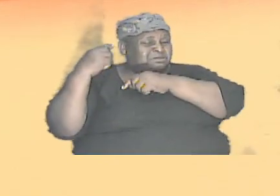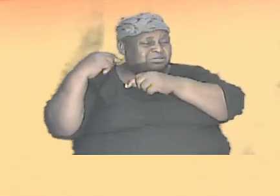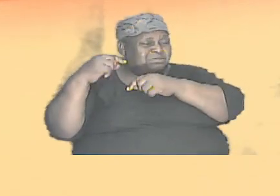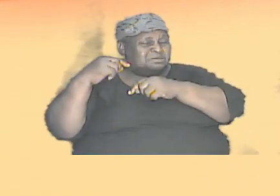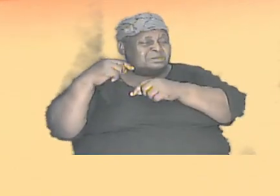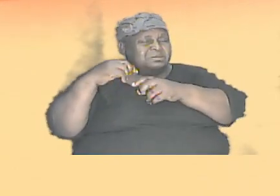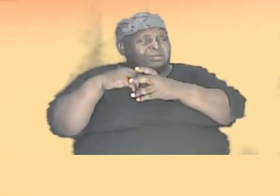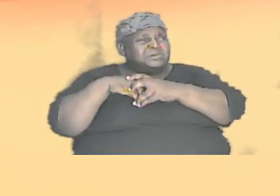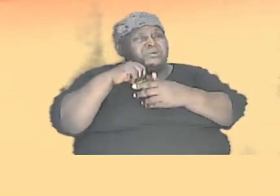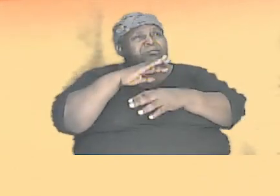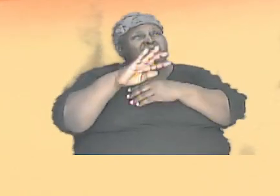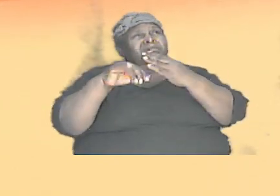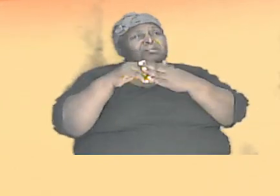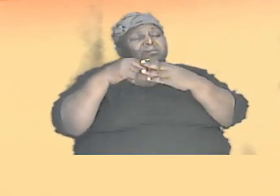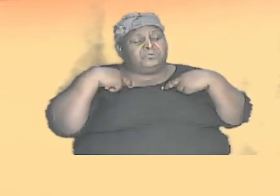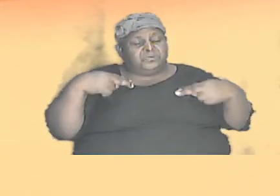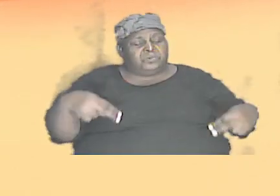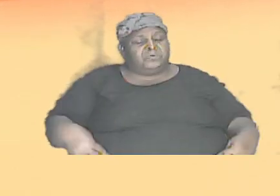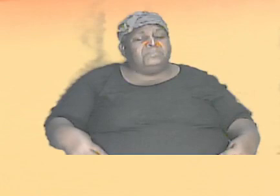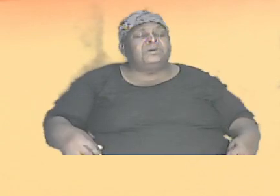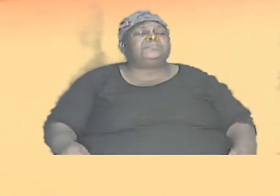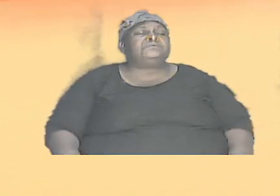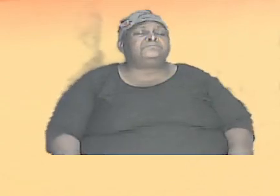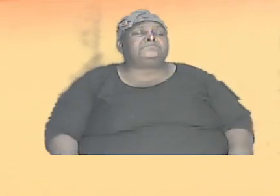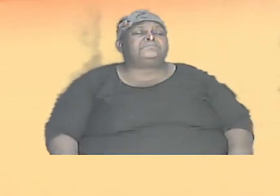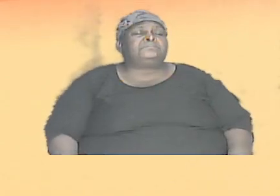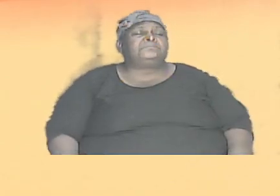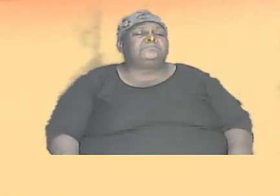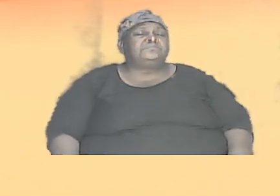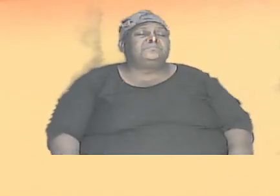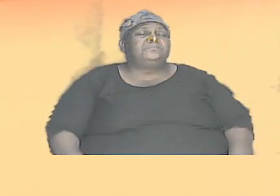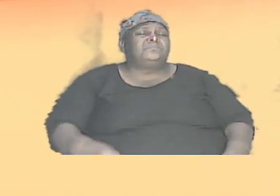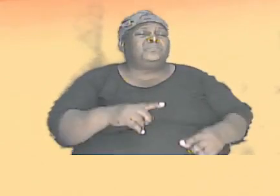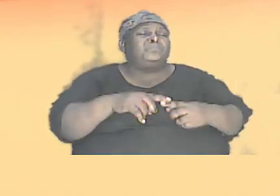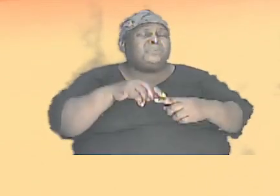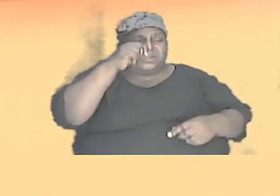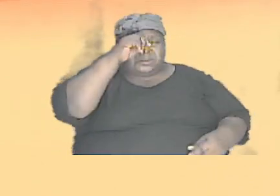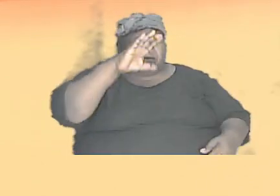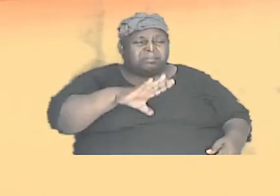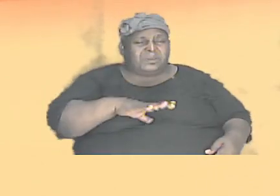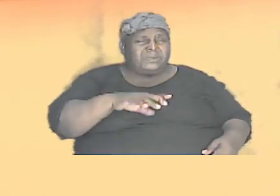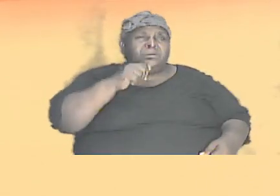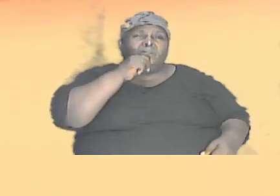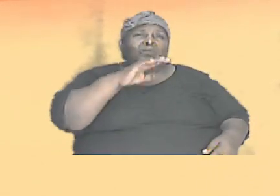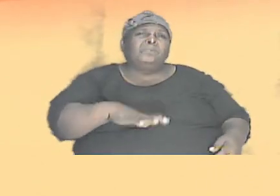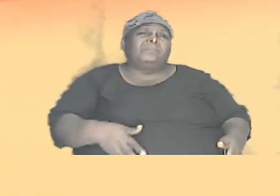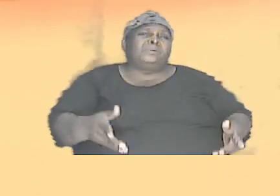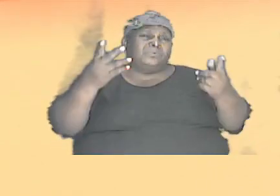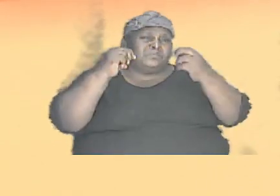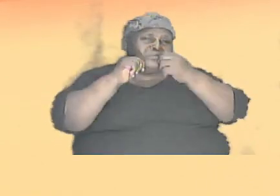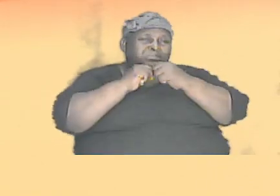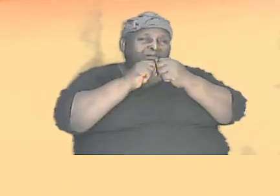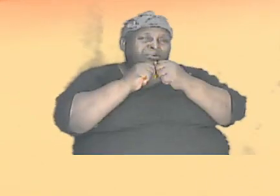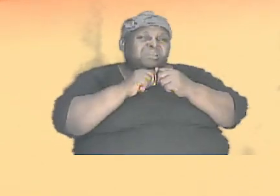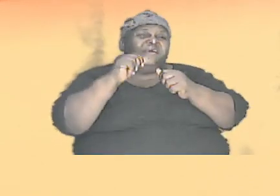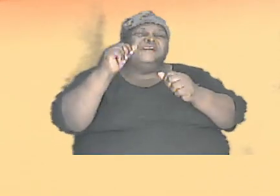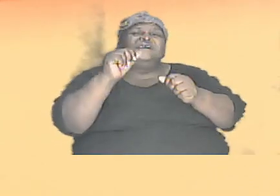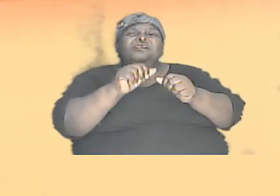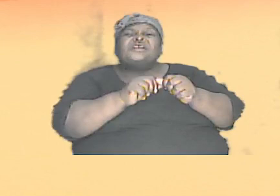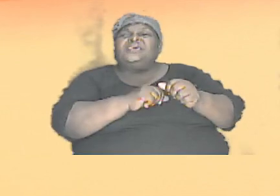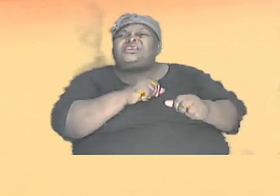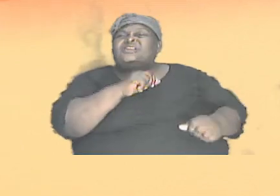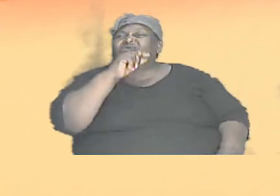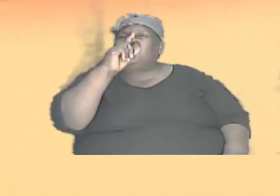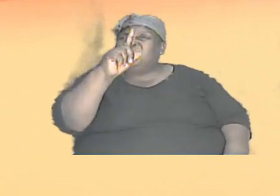all human beings when a man and a woman come together each having 30 thousand